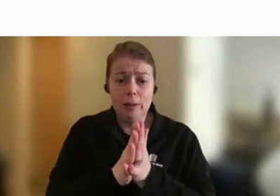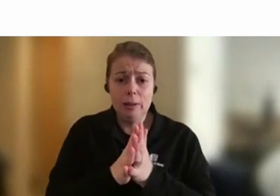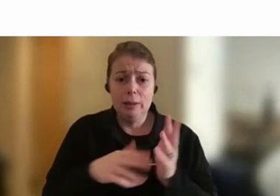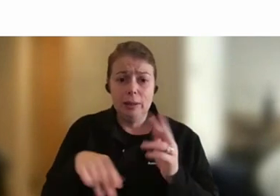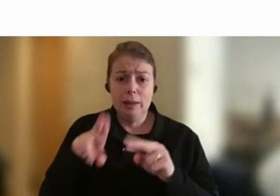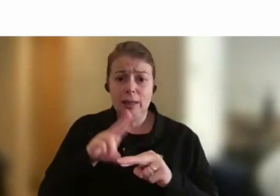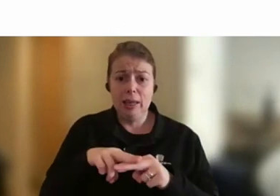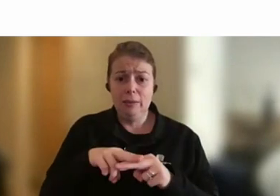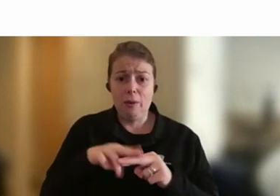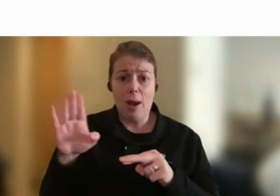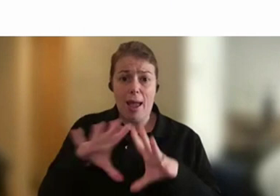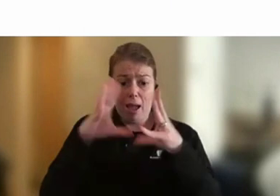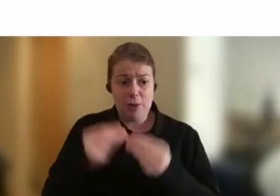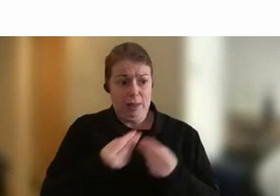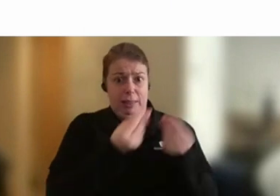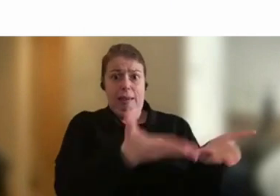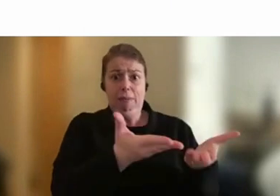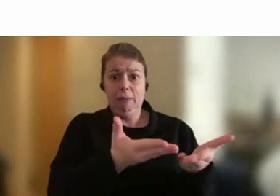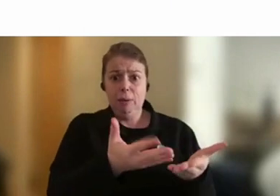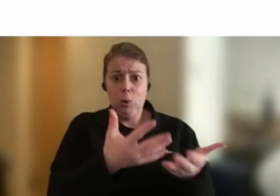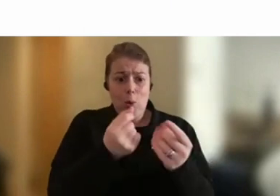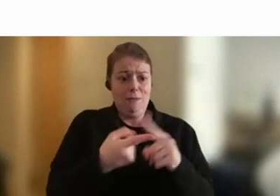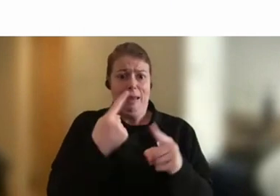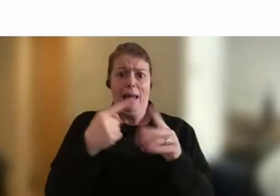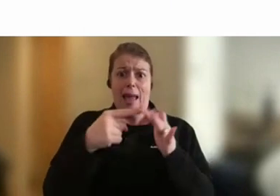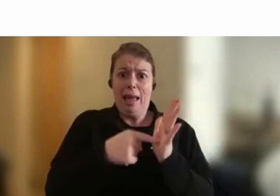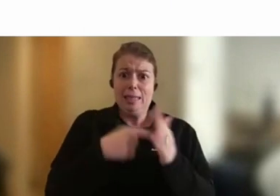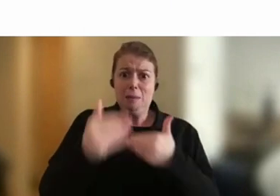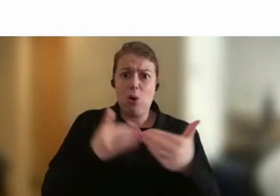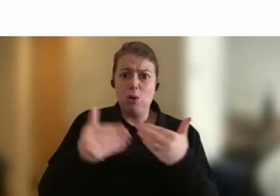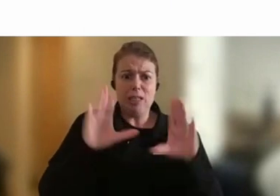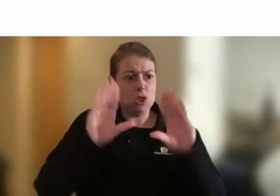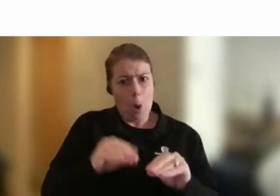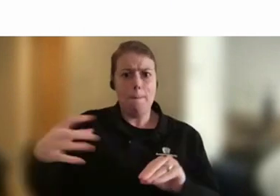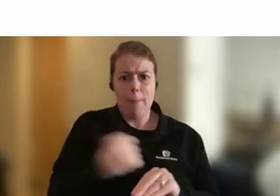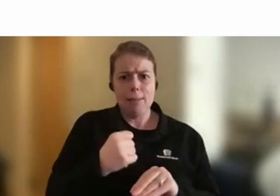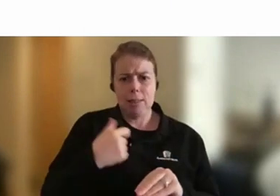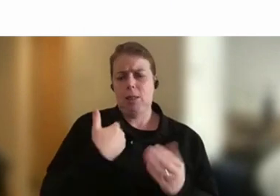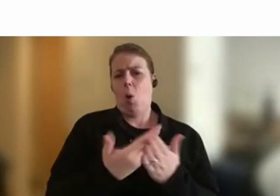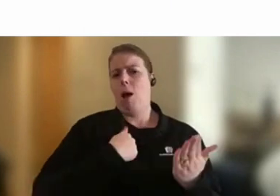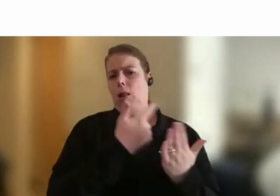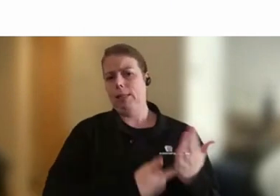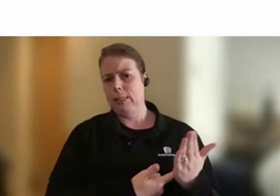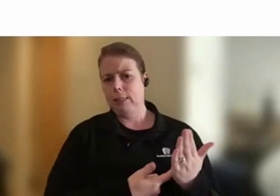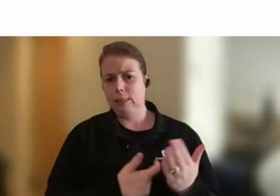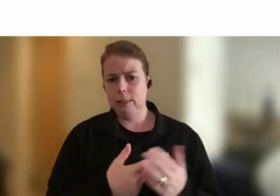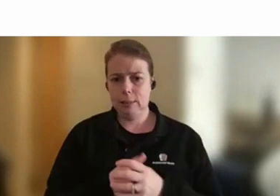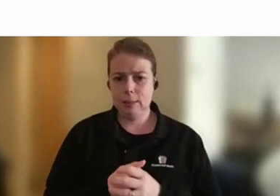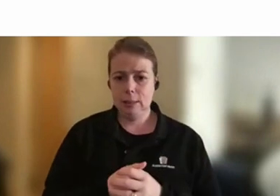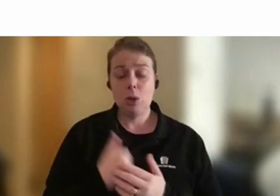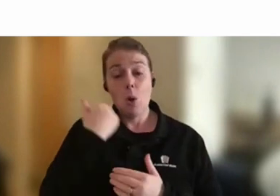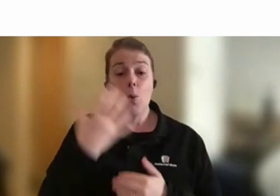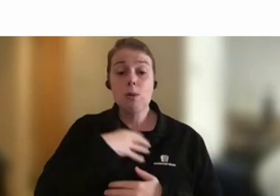effectively handed all your, you go through an exit process. That's got to stop. It's on my list in my department. So there's always more we can do.